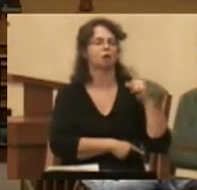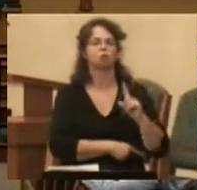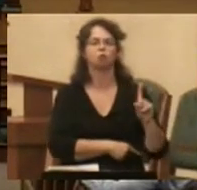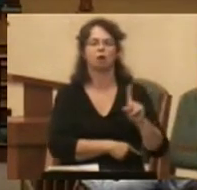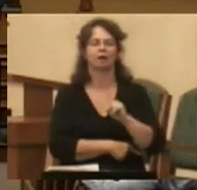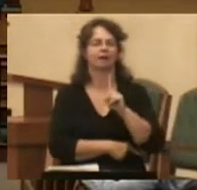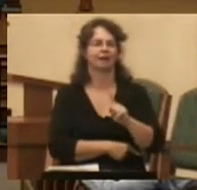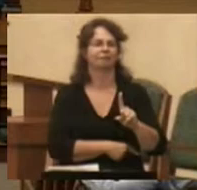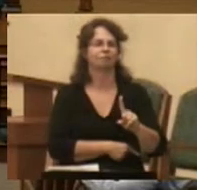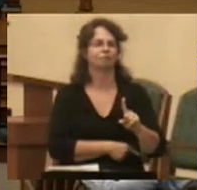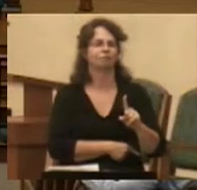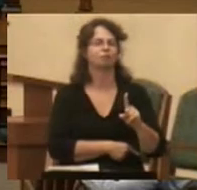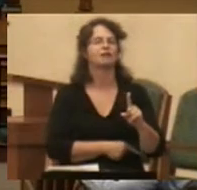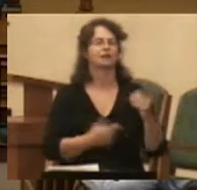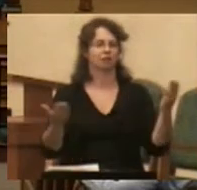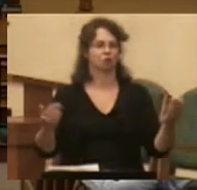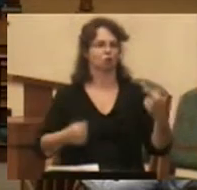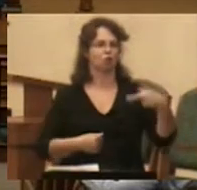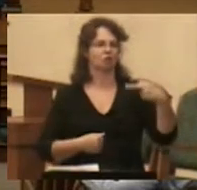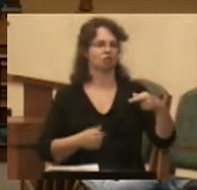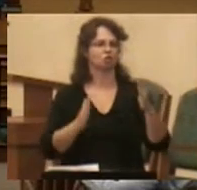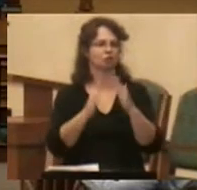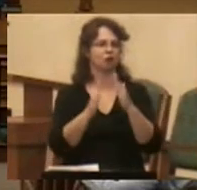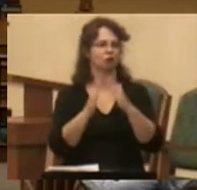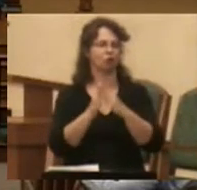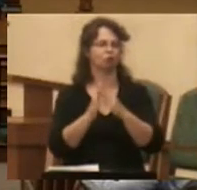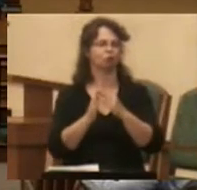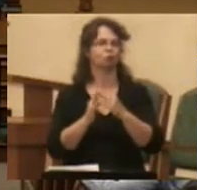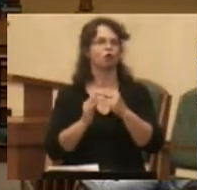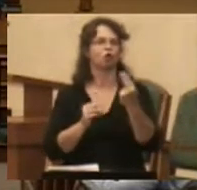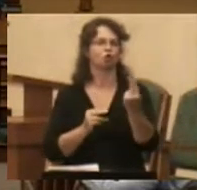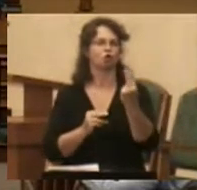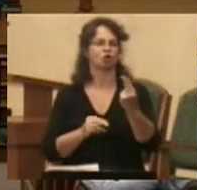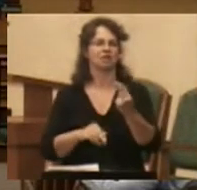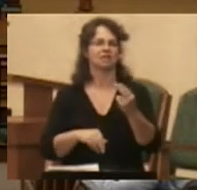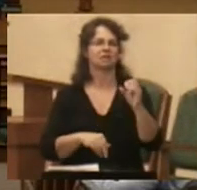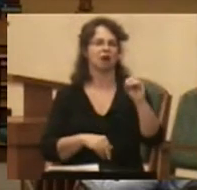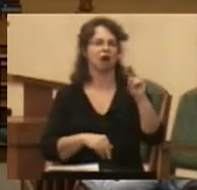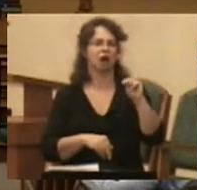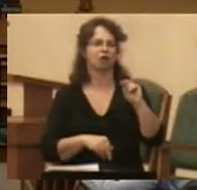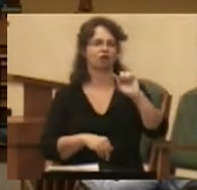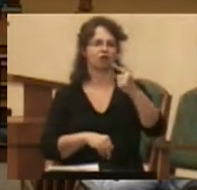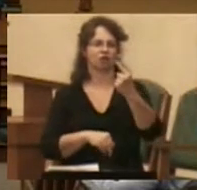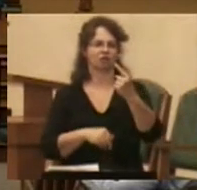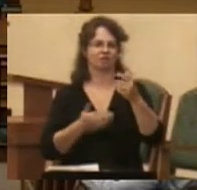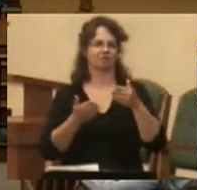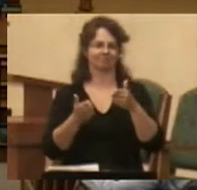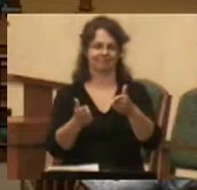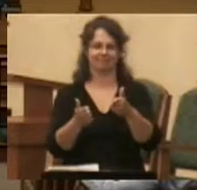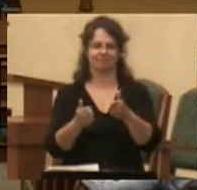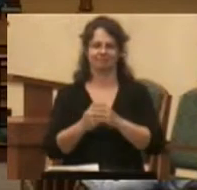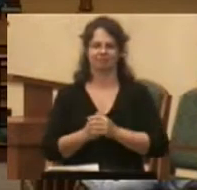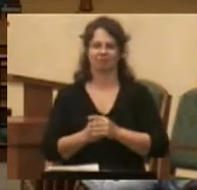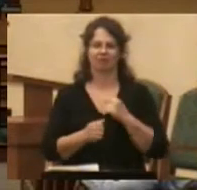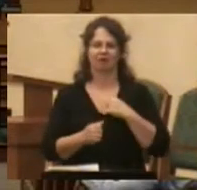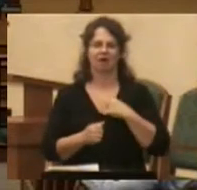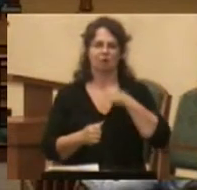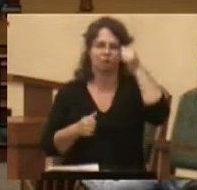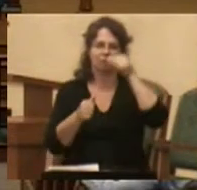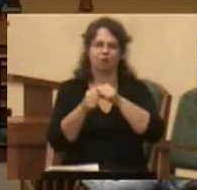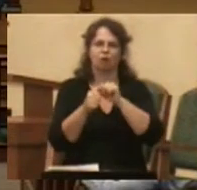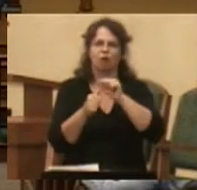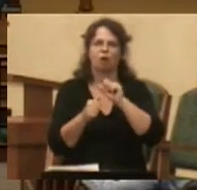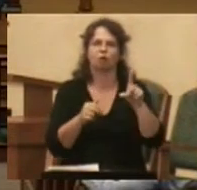Thursdays on 1st in Rochester. People bumping into me all the time. And I had a flashback to all those bodies in